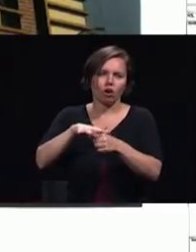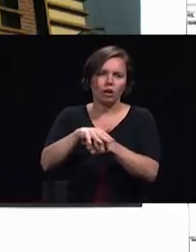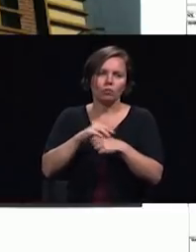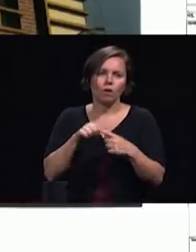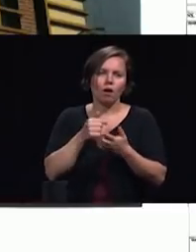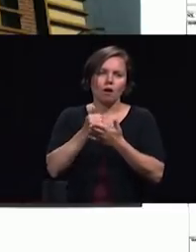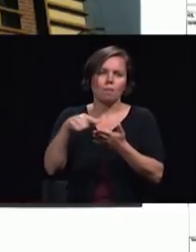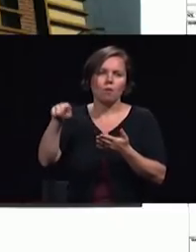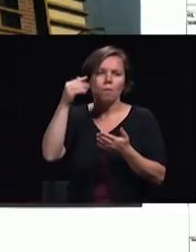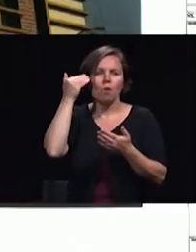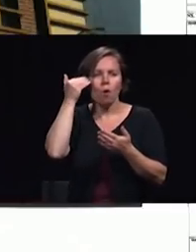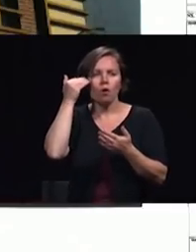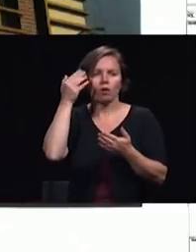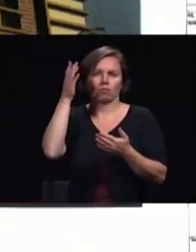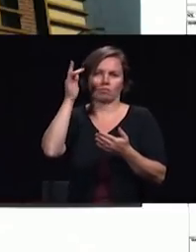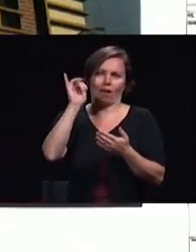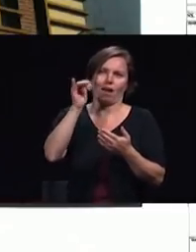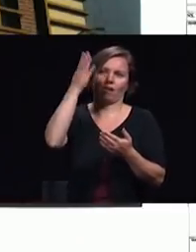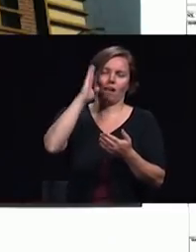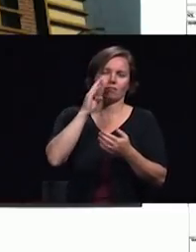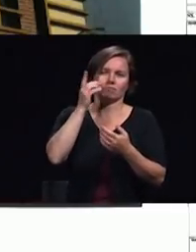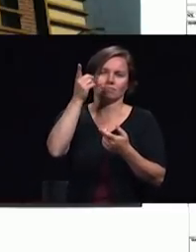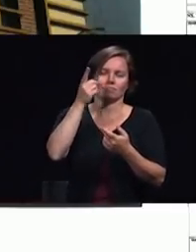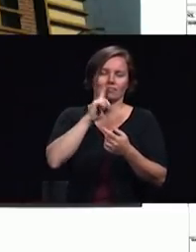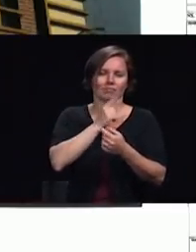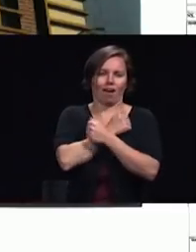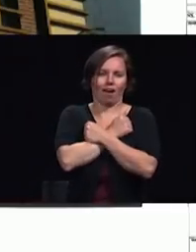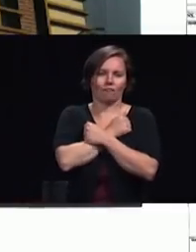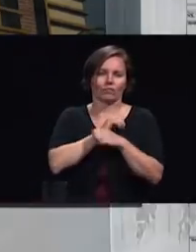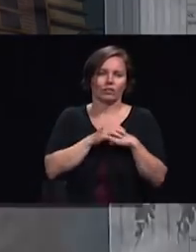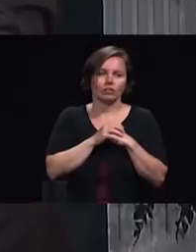love of God and to prepare them for the coming of Jesus